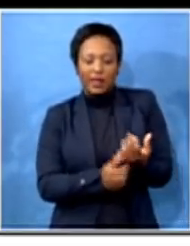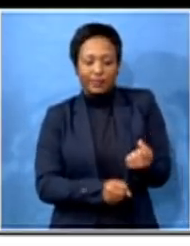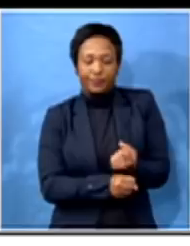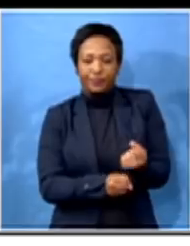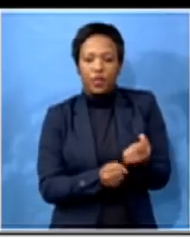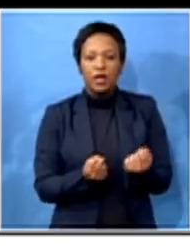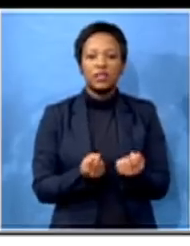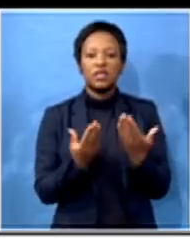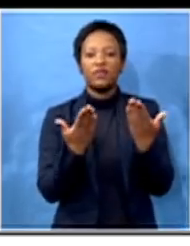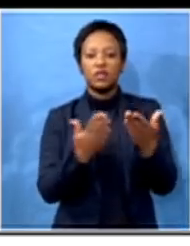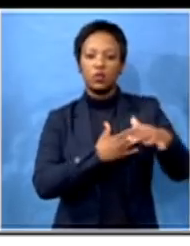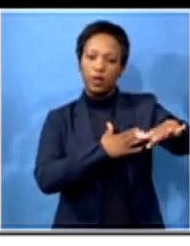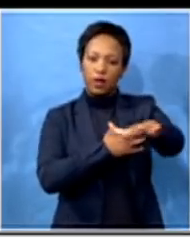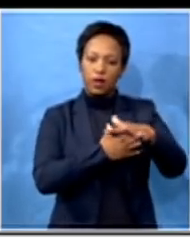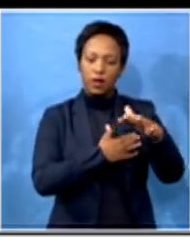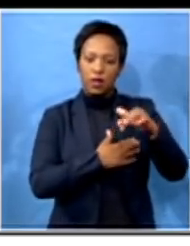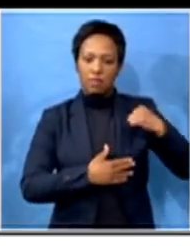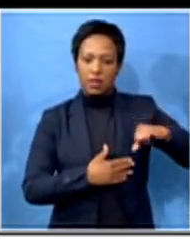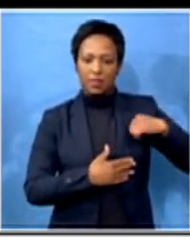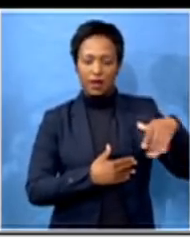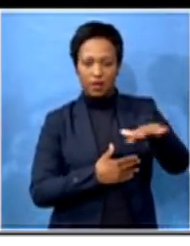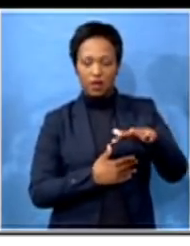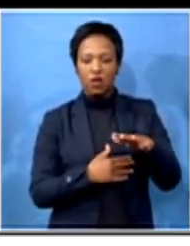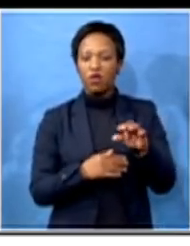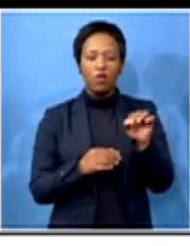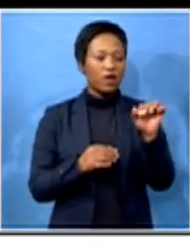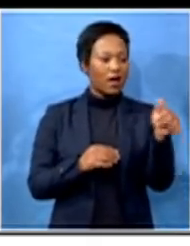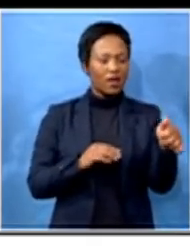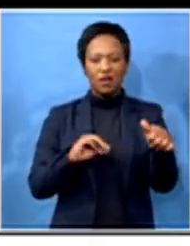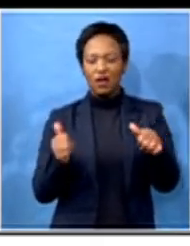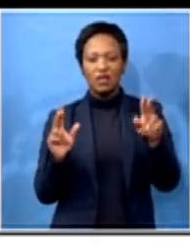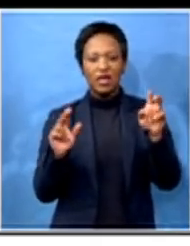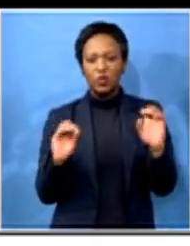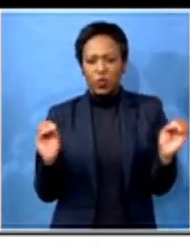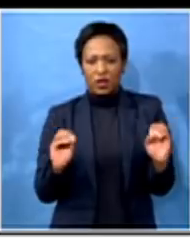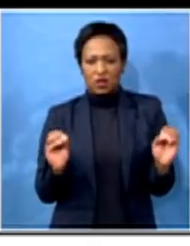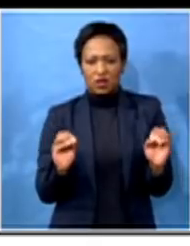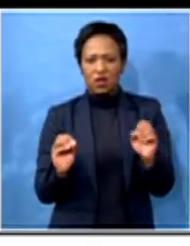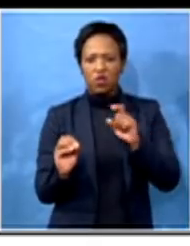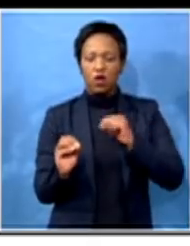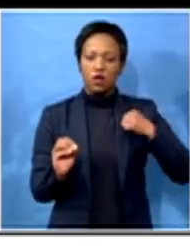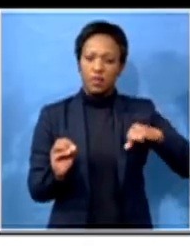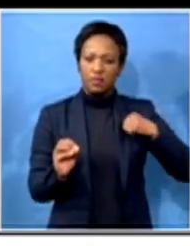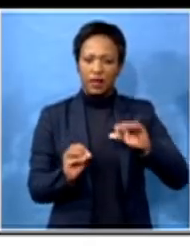indeed effectively dealt with without any other issues hanging over its head in that municipality.